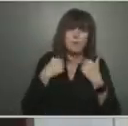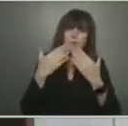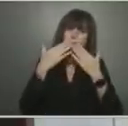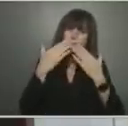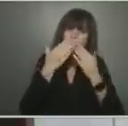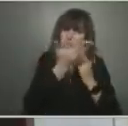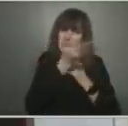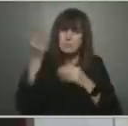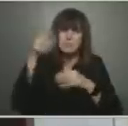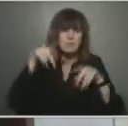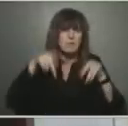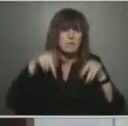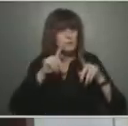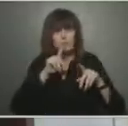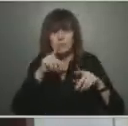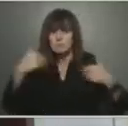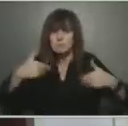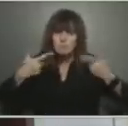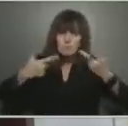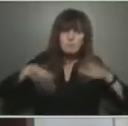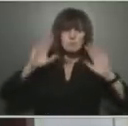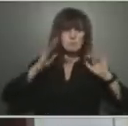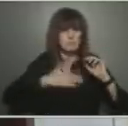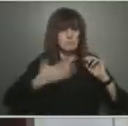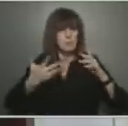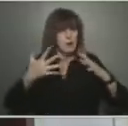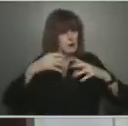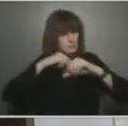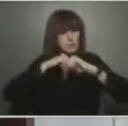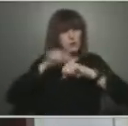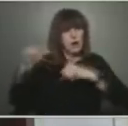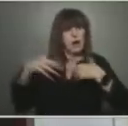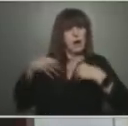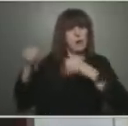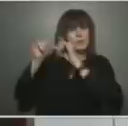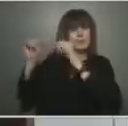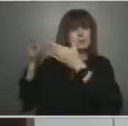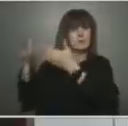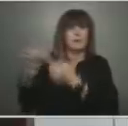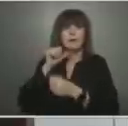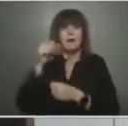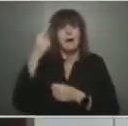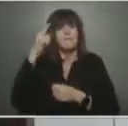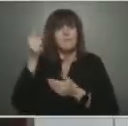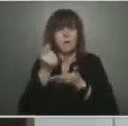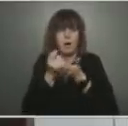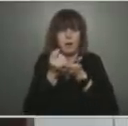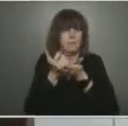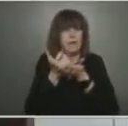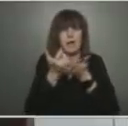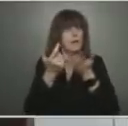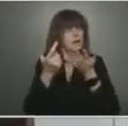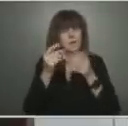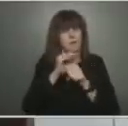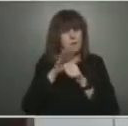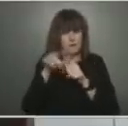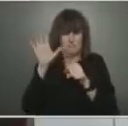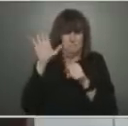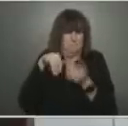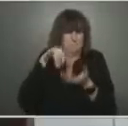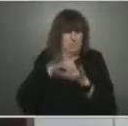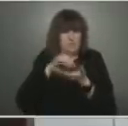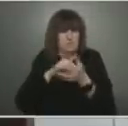to protect the health care system, not to eliminate the virus. And we think we have plateaued. We think we've reached a crest